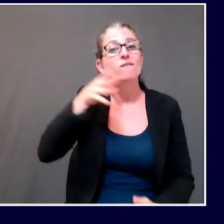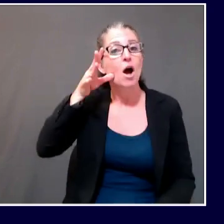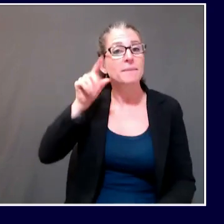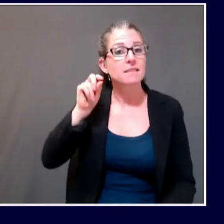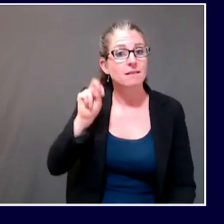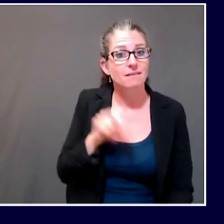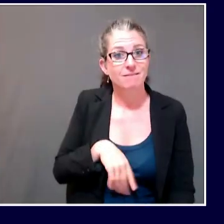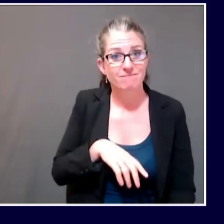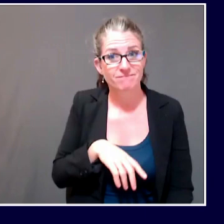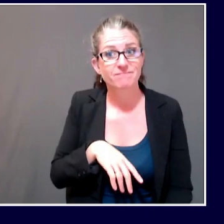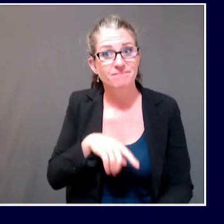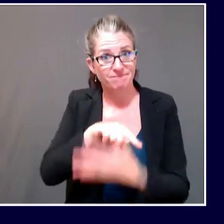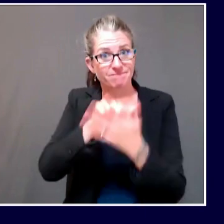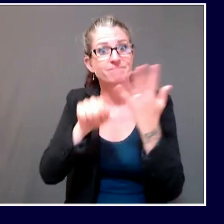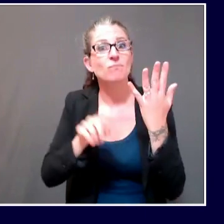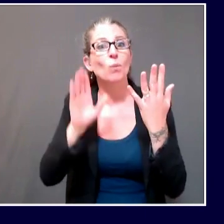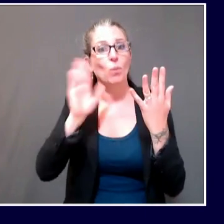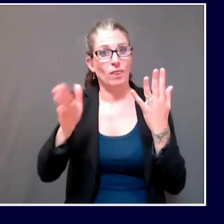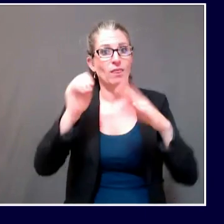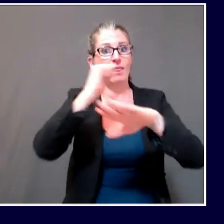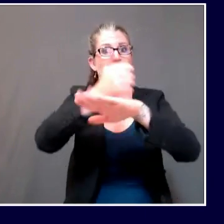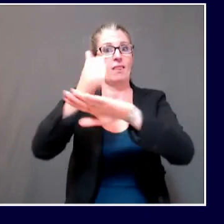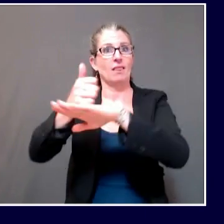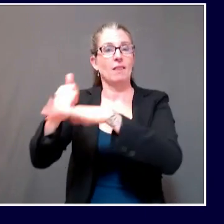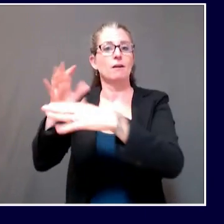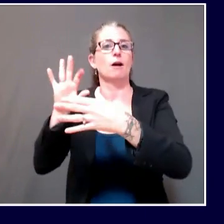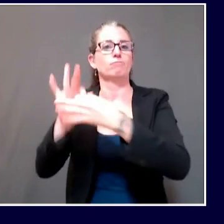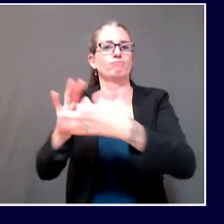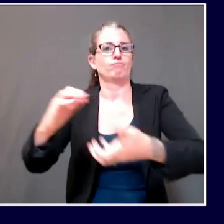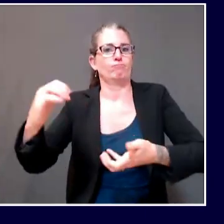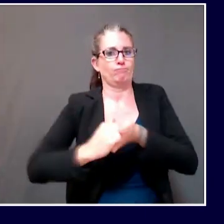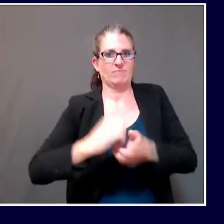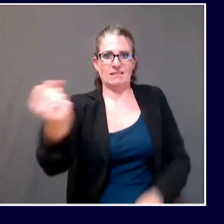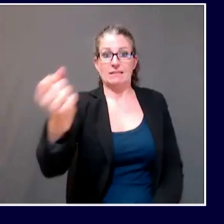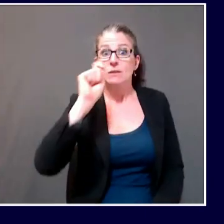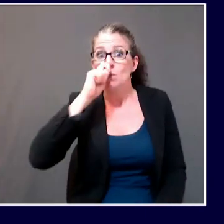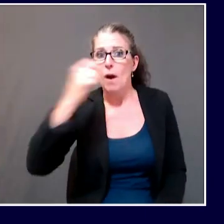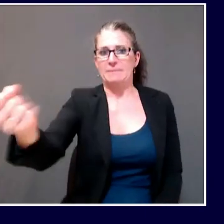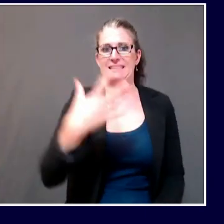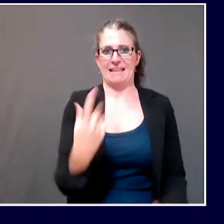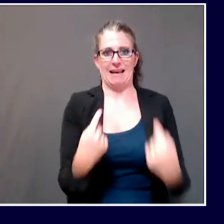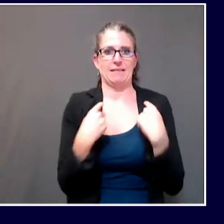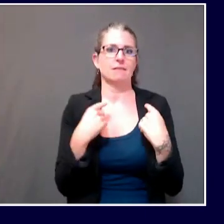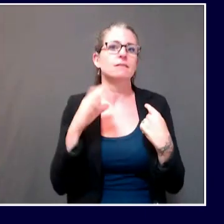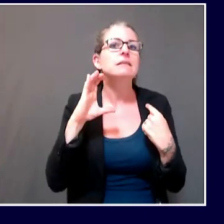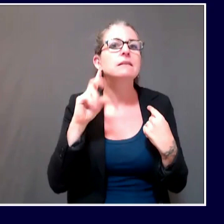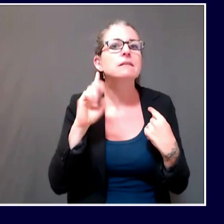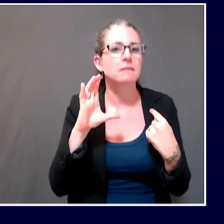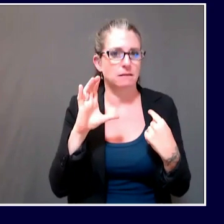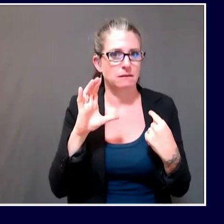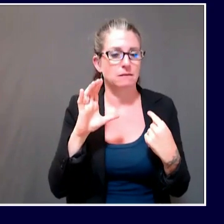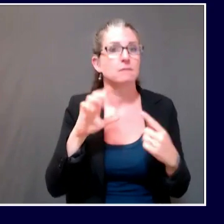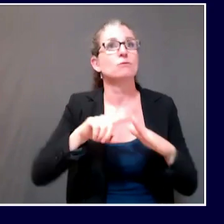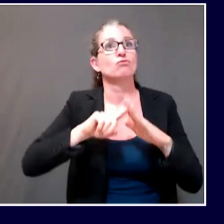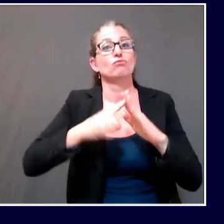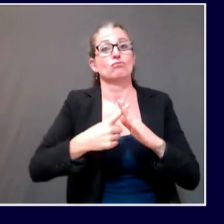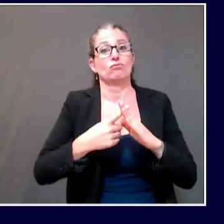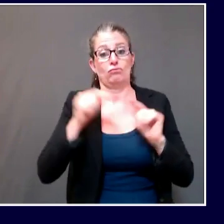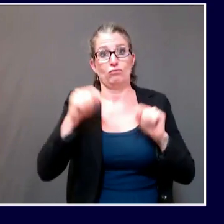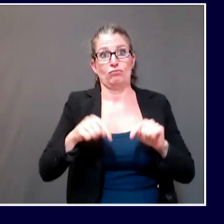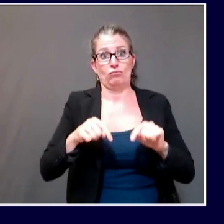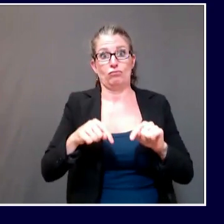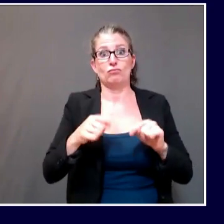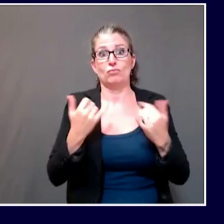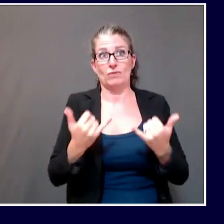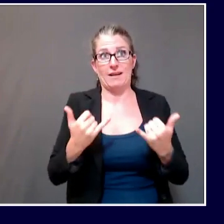We are also announcing that a mobile testing site or drive-through testing site operated by ProAmerica Health, which we first